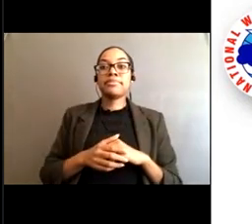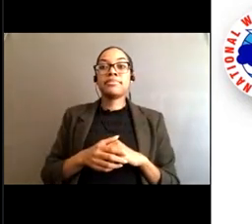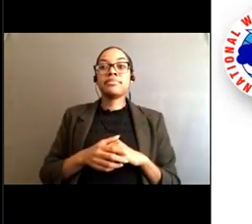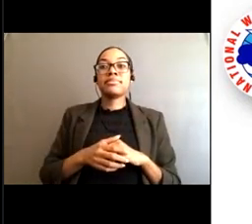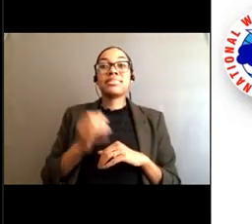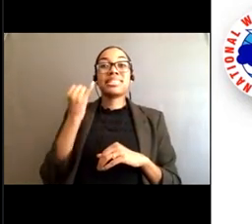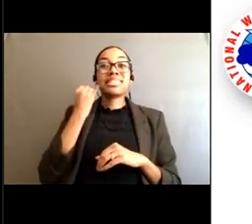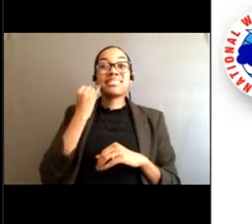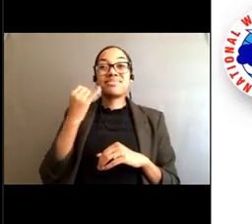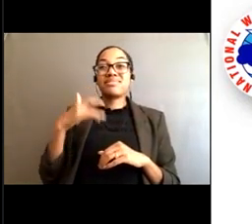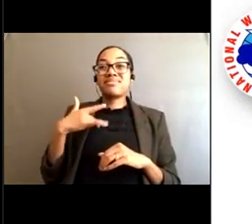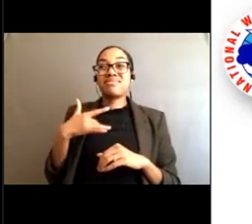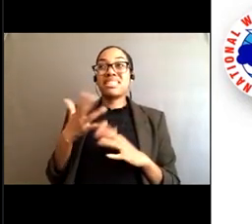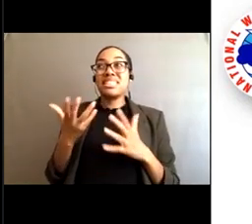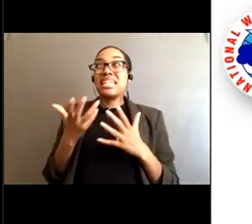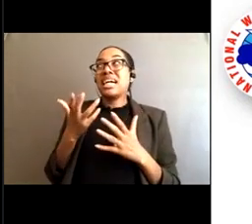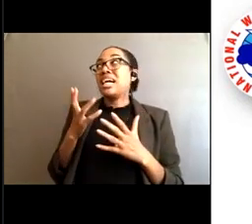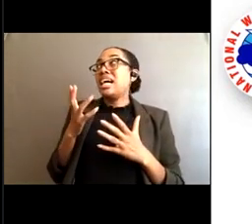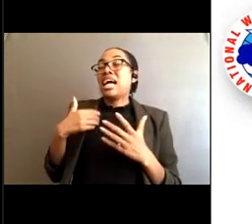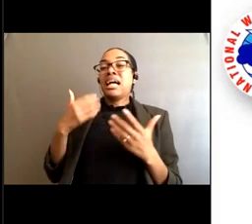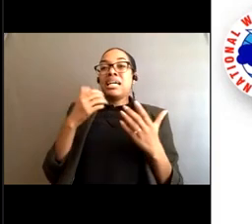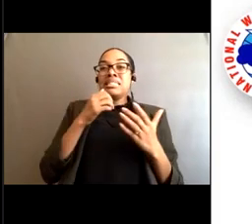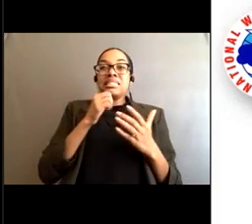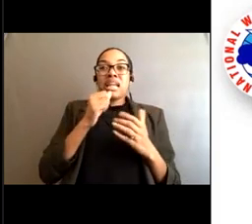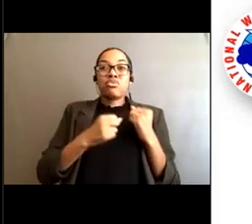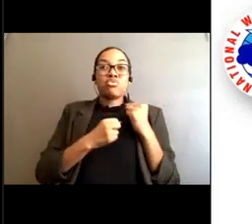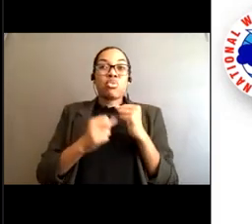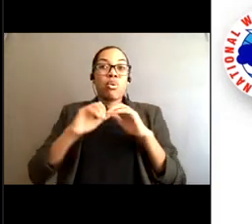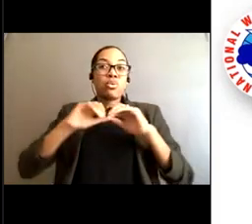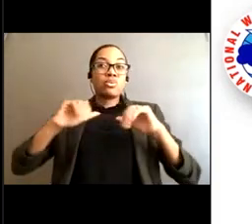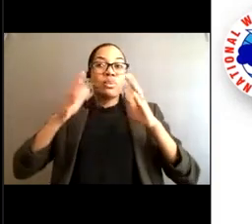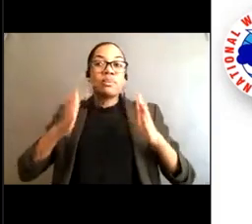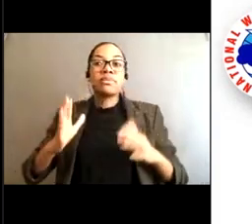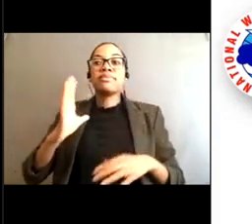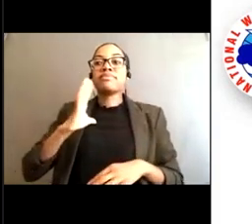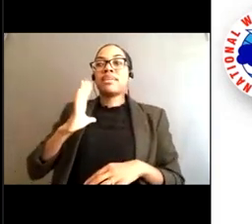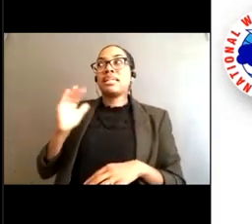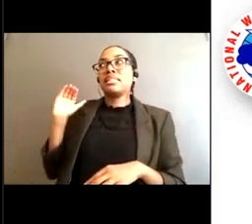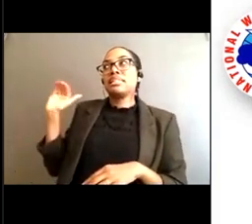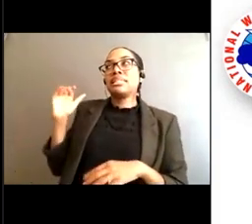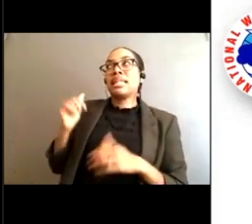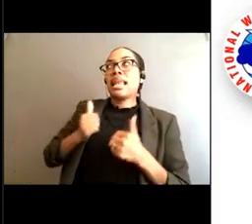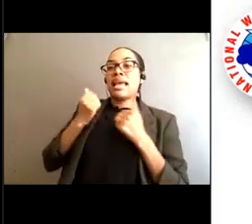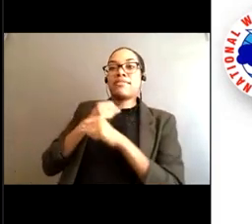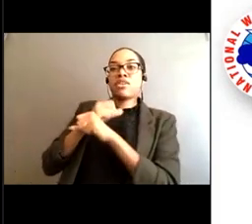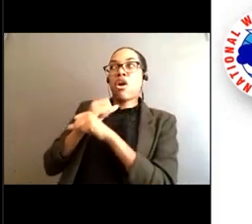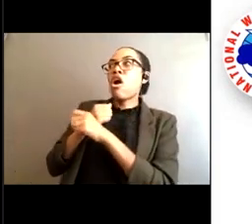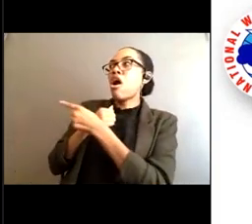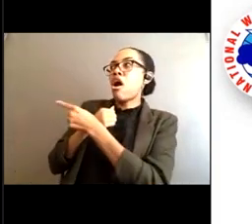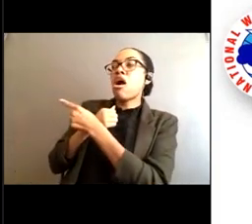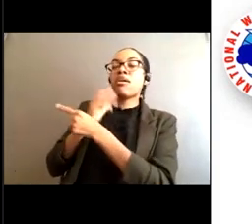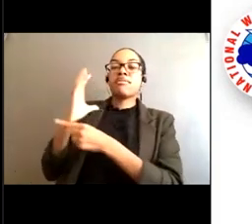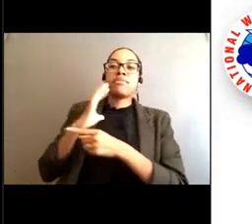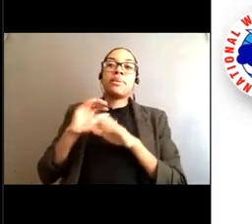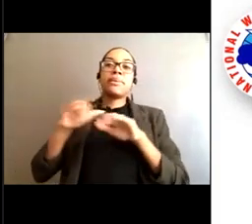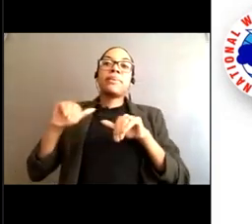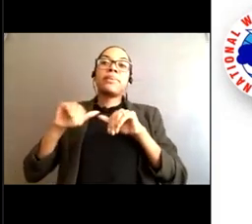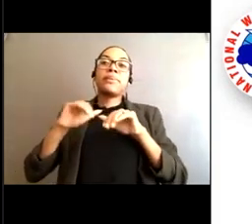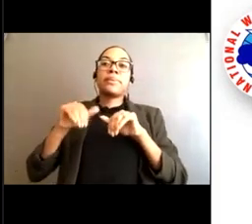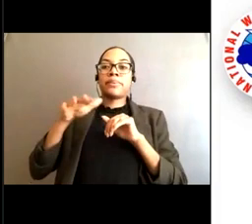a lifeguard and they will be able to watch over you as you swim and have fun at the beach Never swim alone.